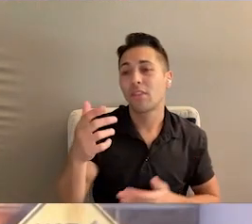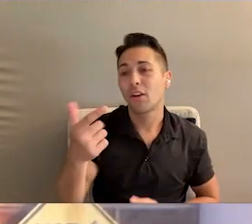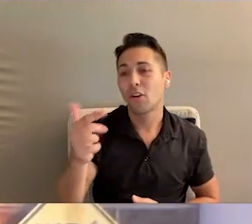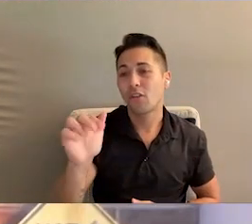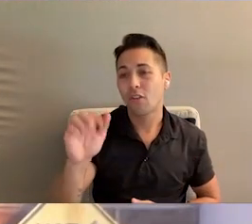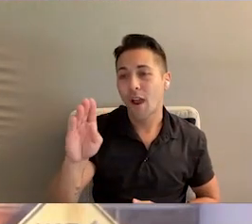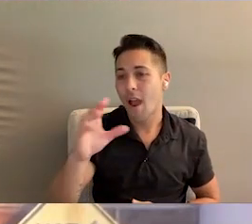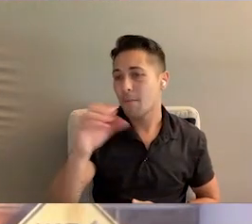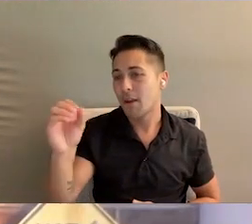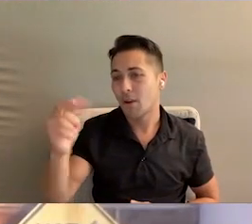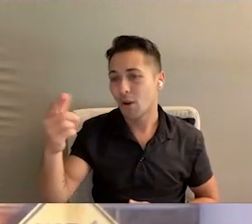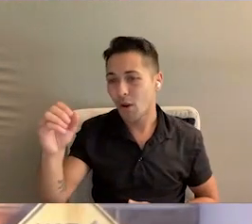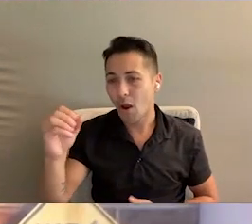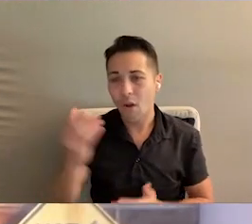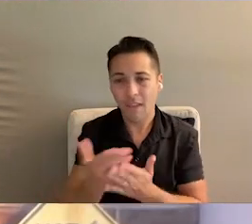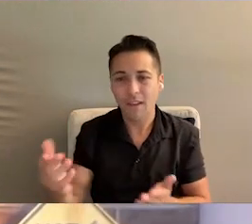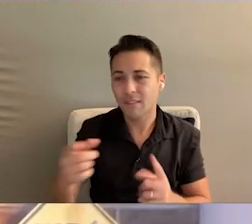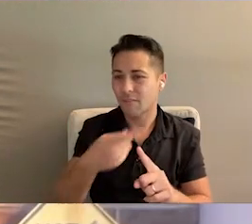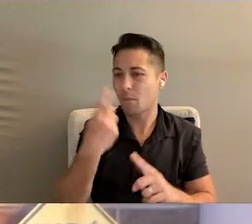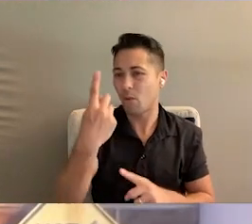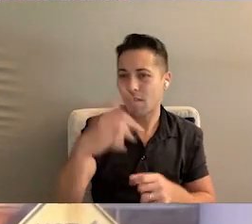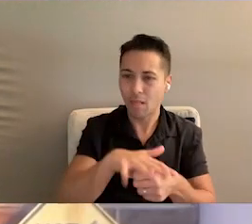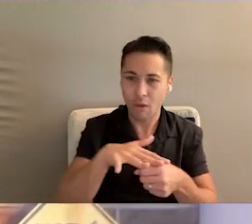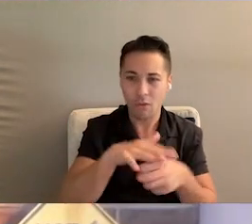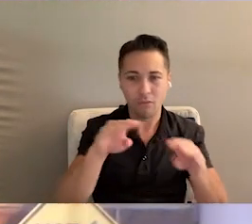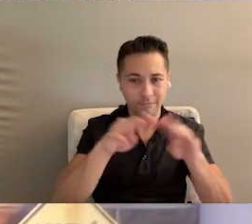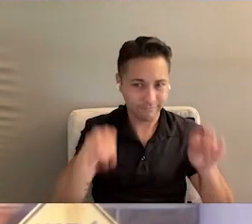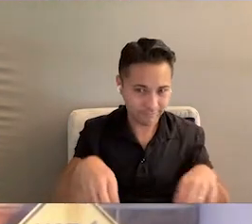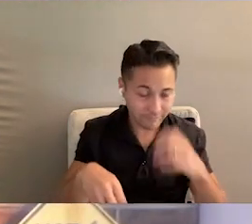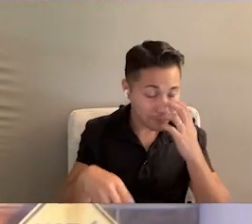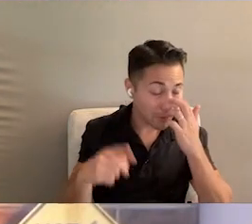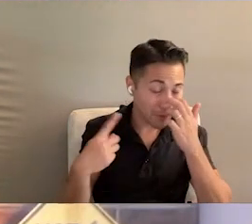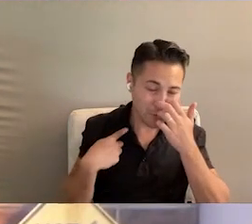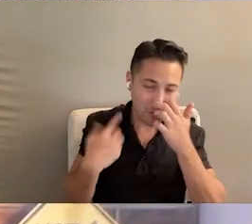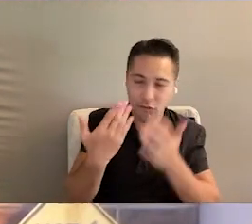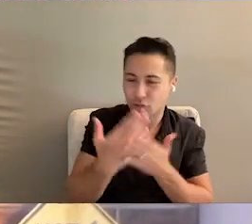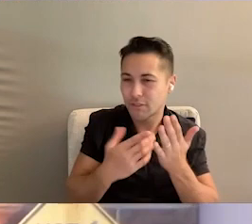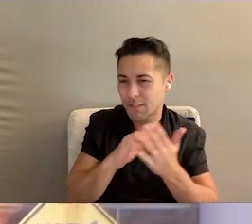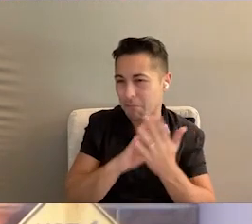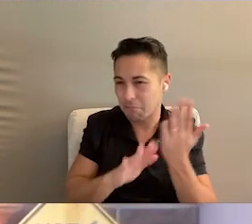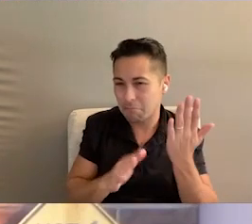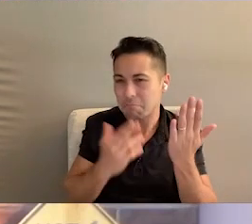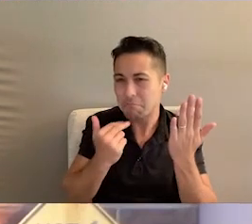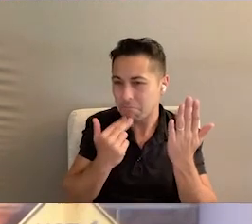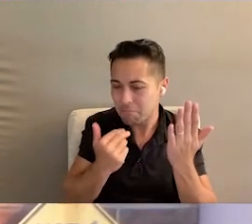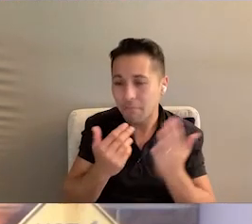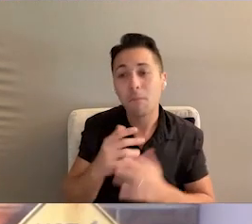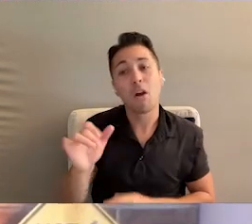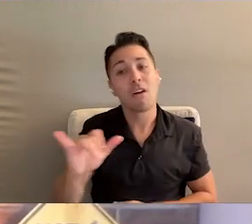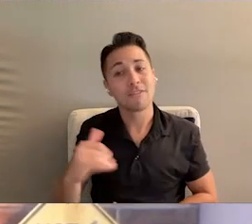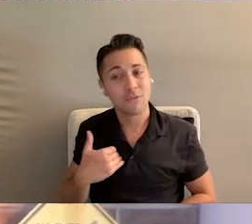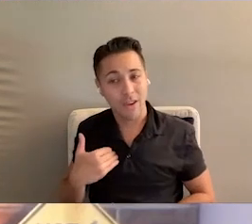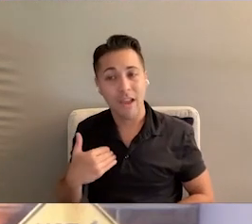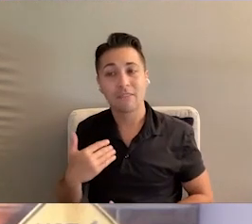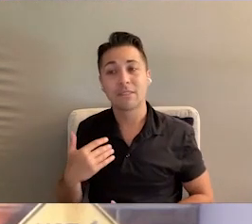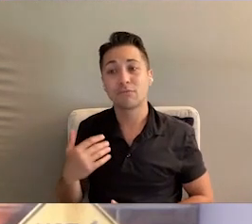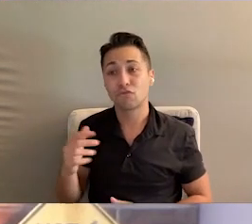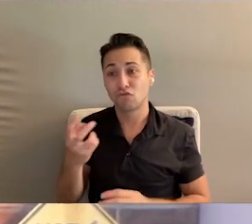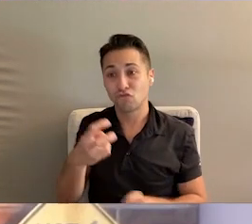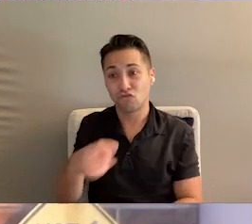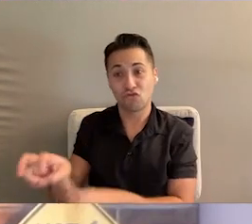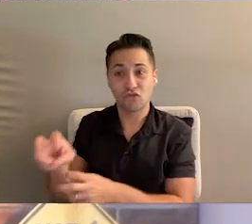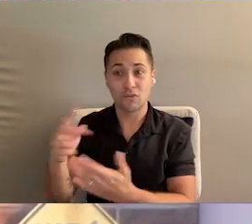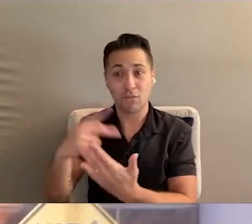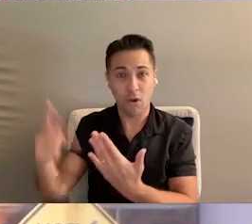Discovery and Science Elements Cafe. So those are just a handful of small things that we've done. We also have some transition programs.